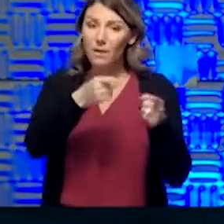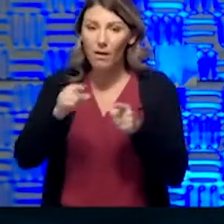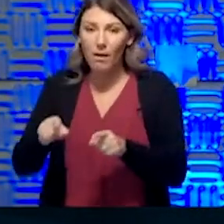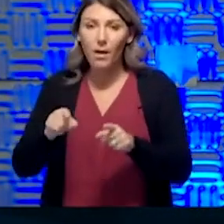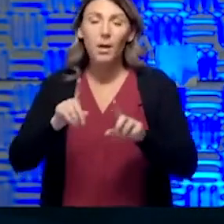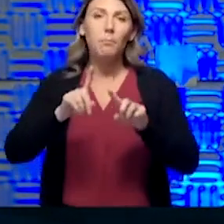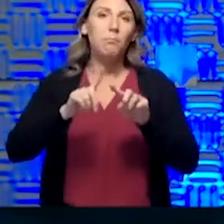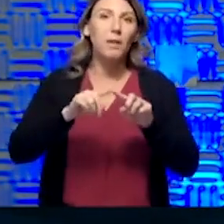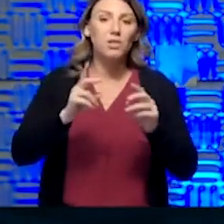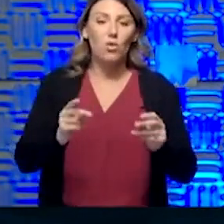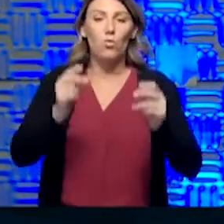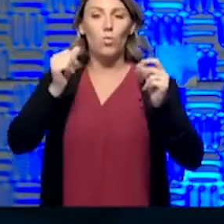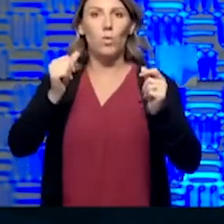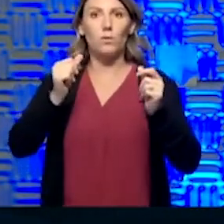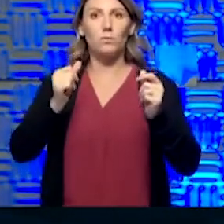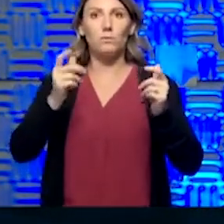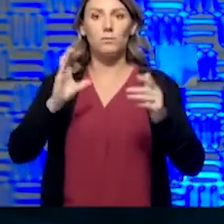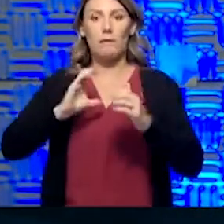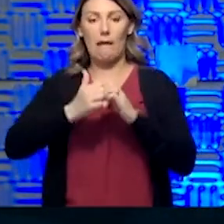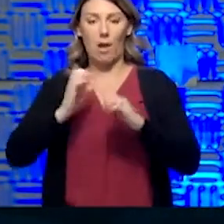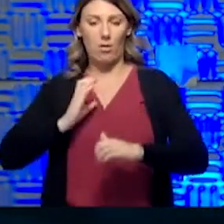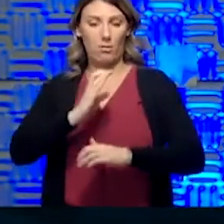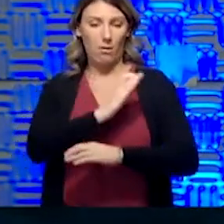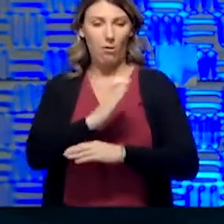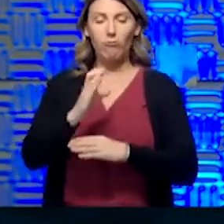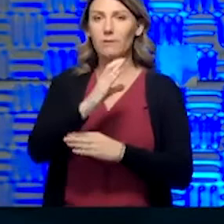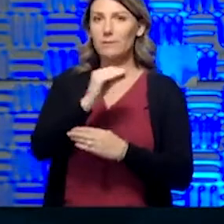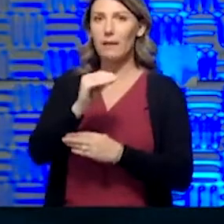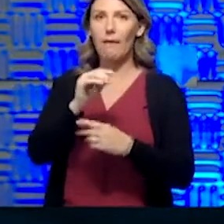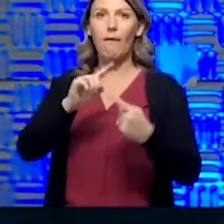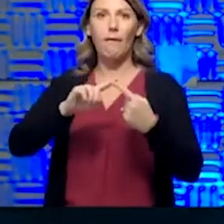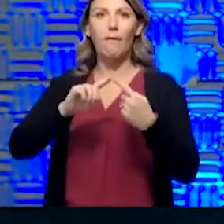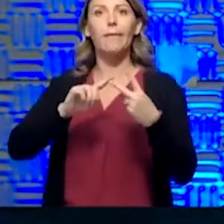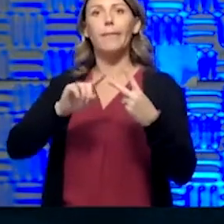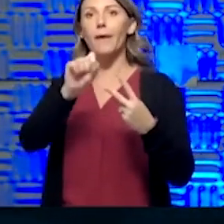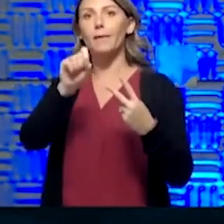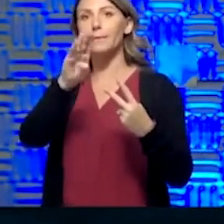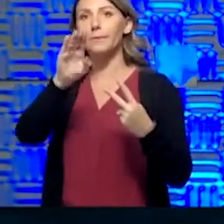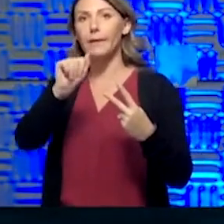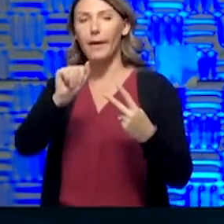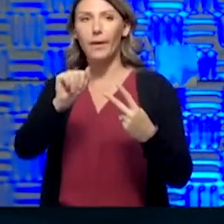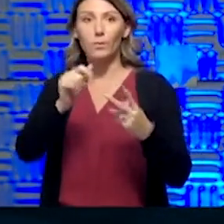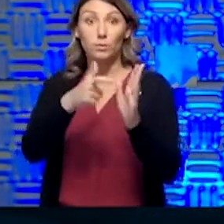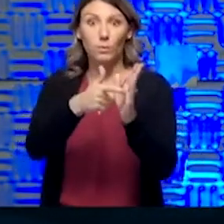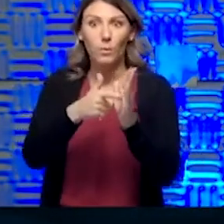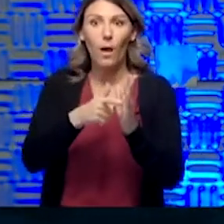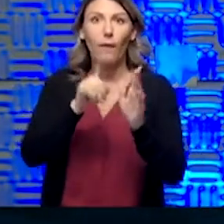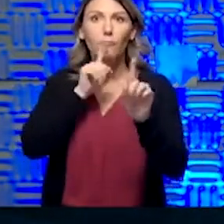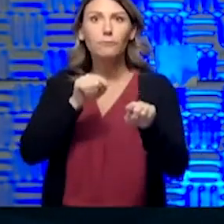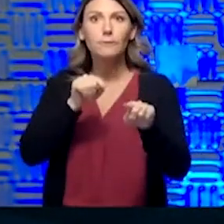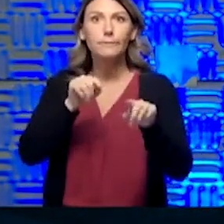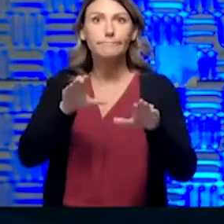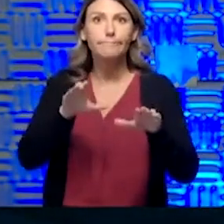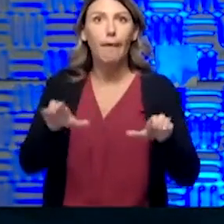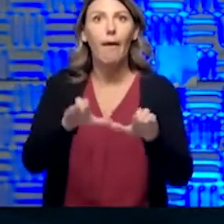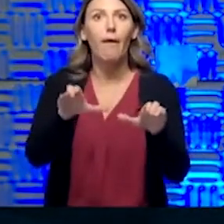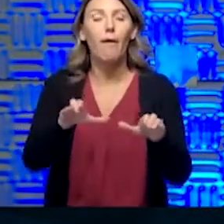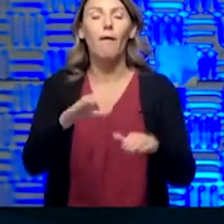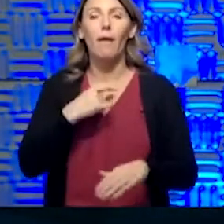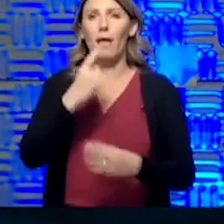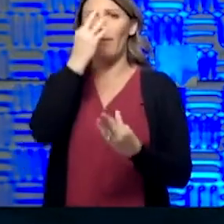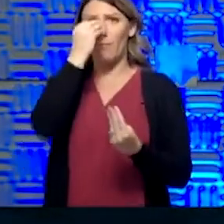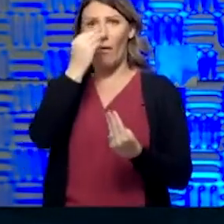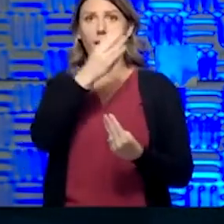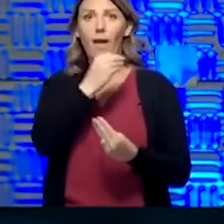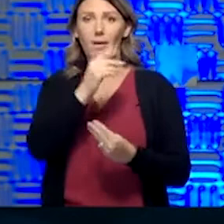upon the quickness with which Congress and the SBA was required to act. I thought and believe still today